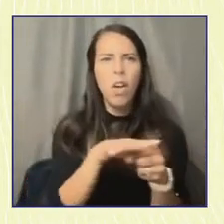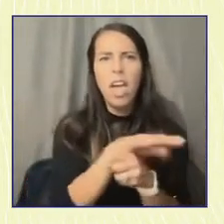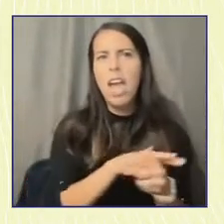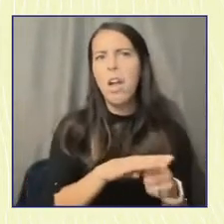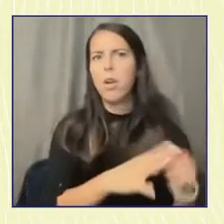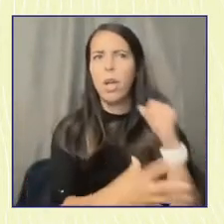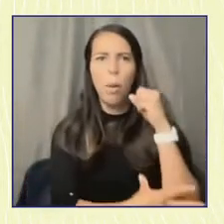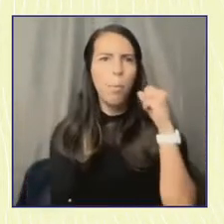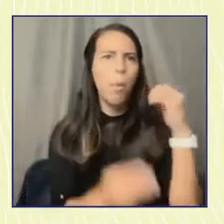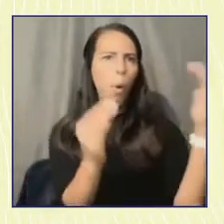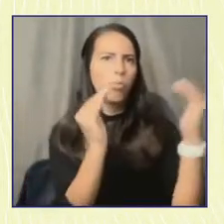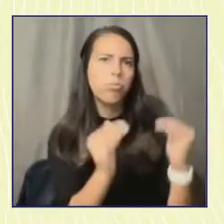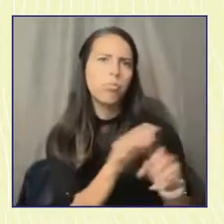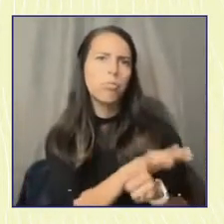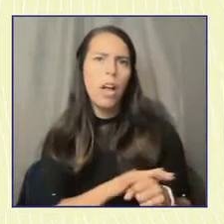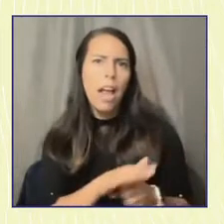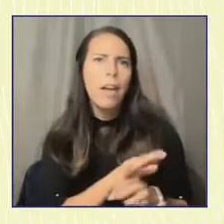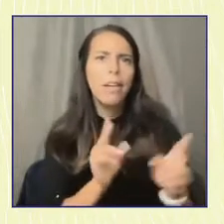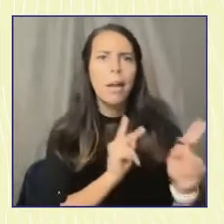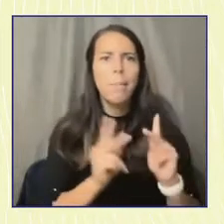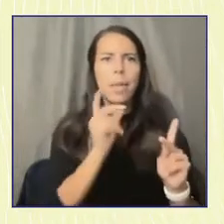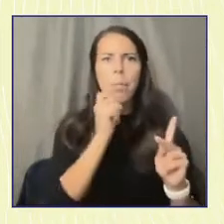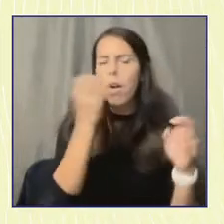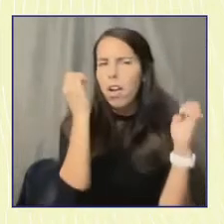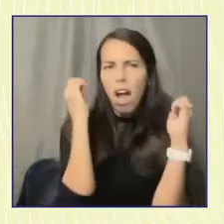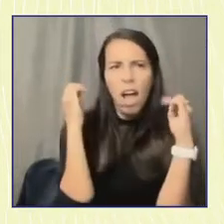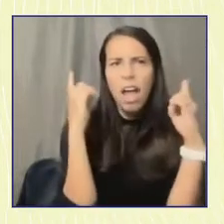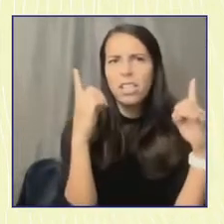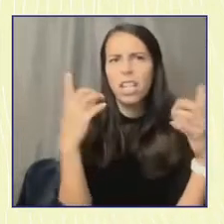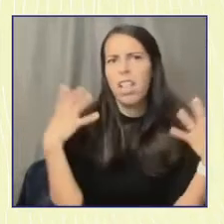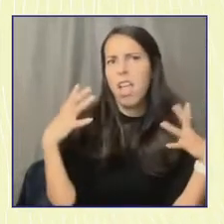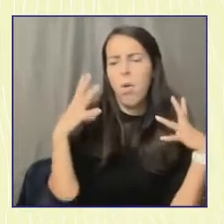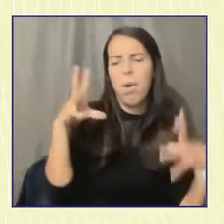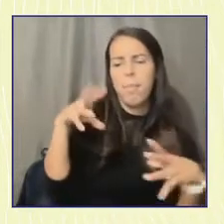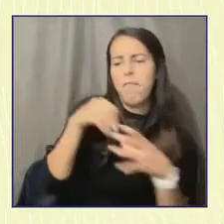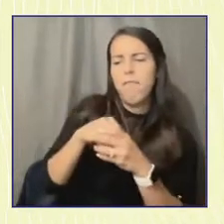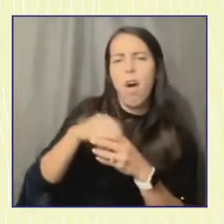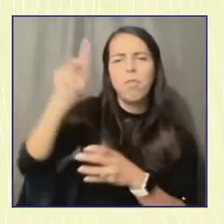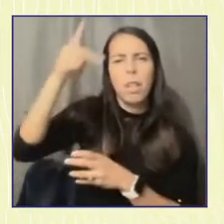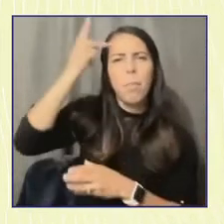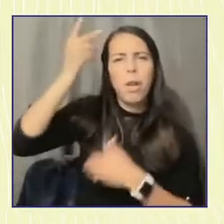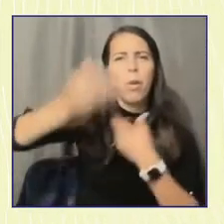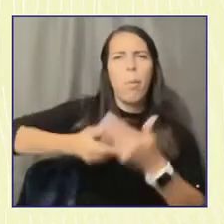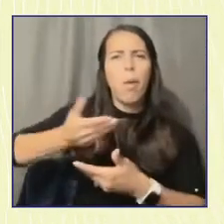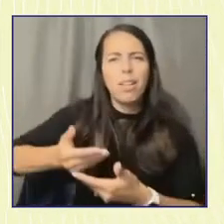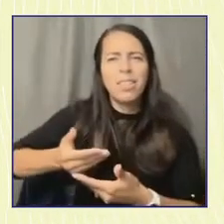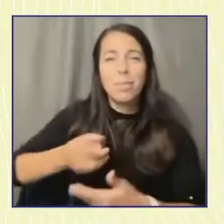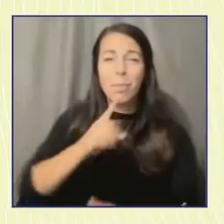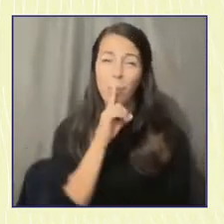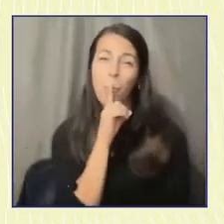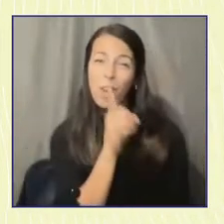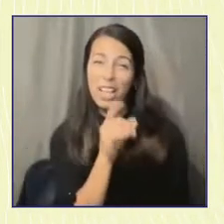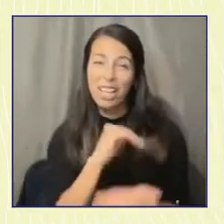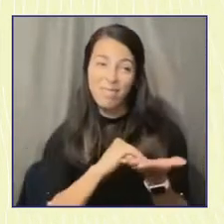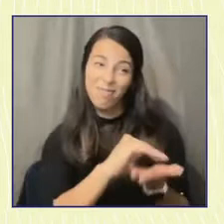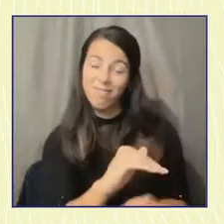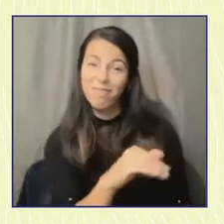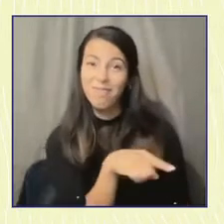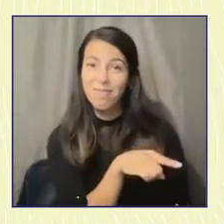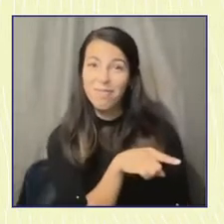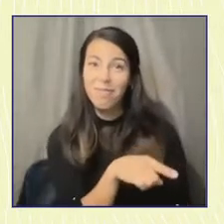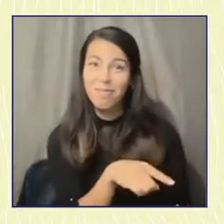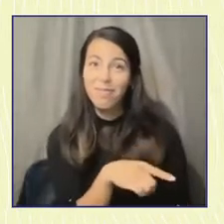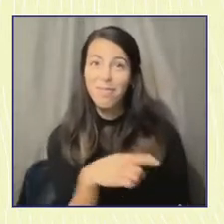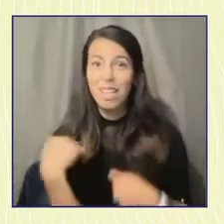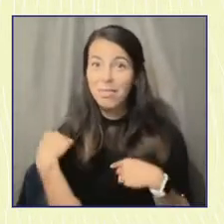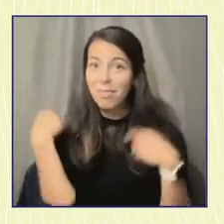full of people who are uneducated or who don't want to be involved in the political process when the reality is that we've been ostracized. Right. The reality is